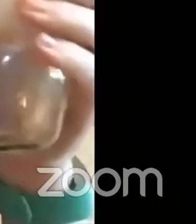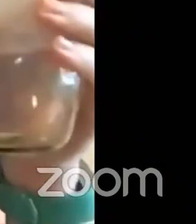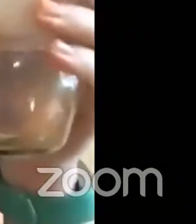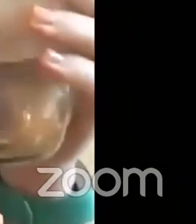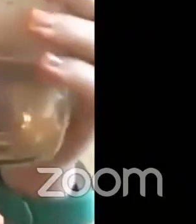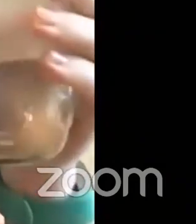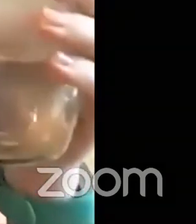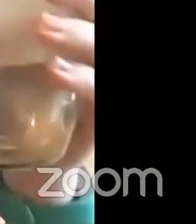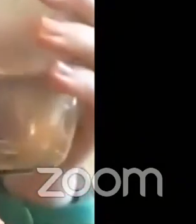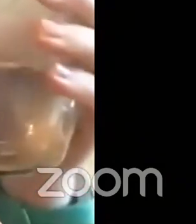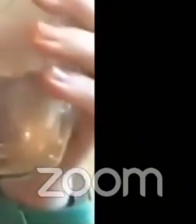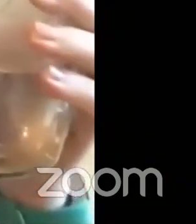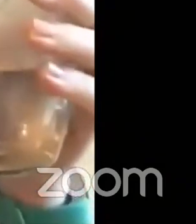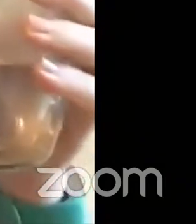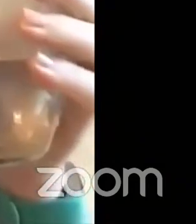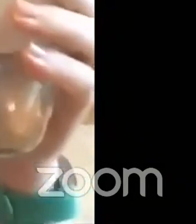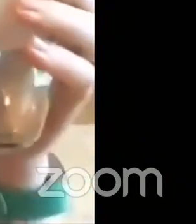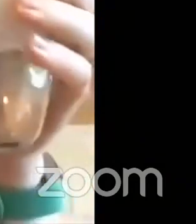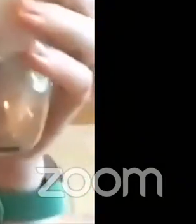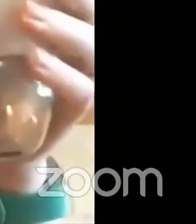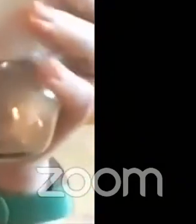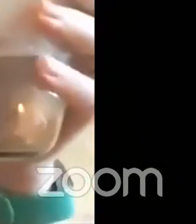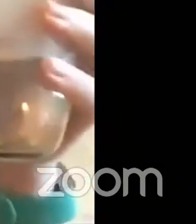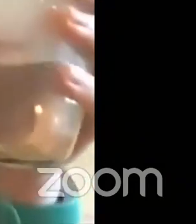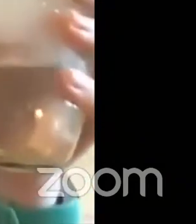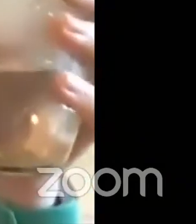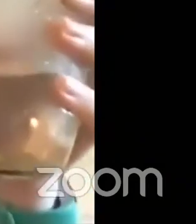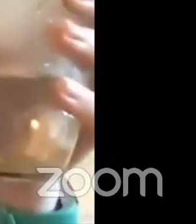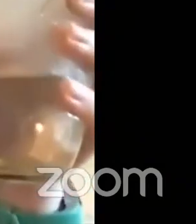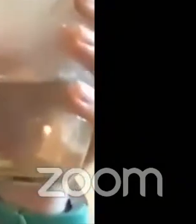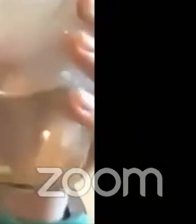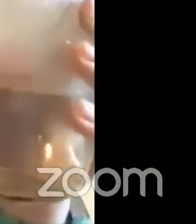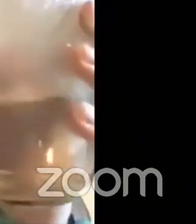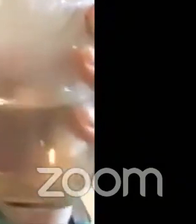my oil into that water any ideas